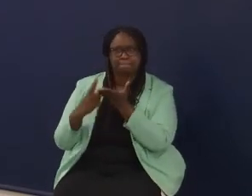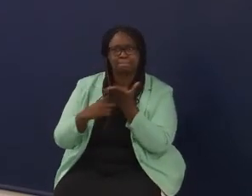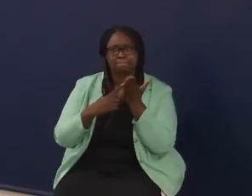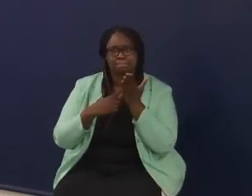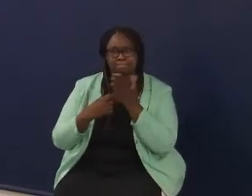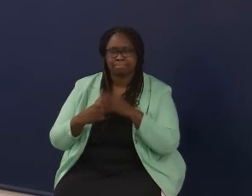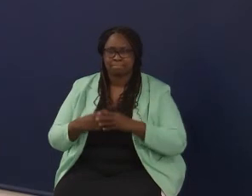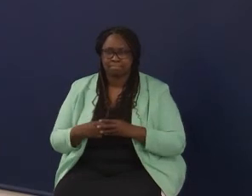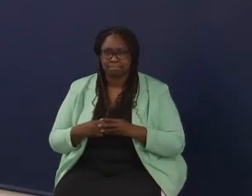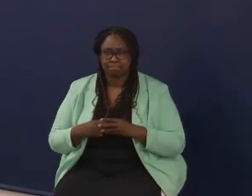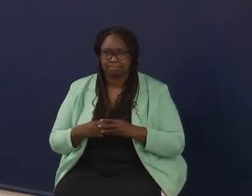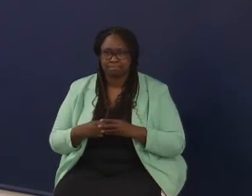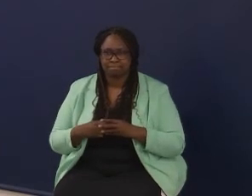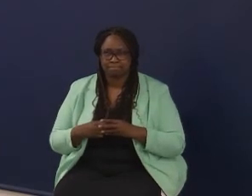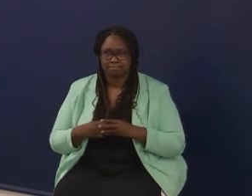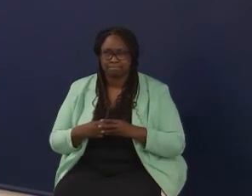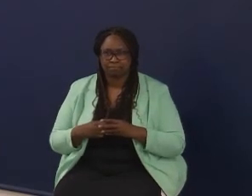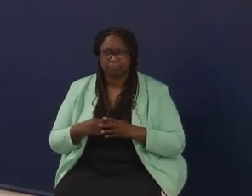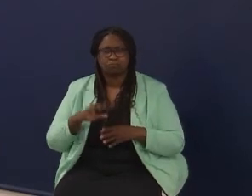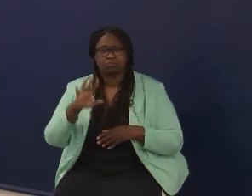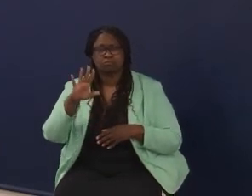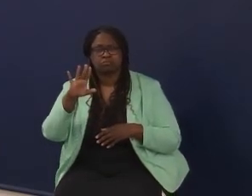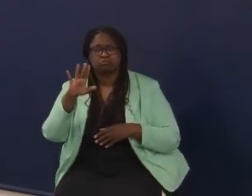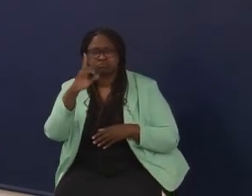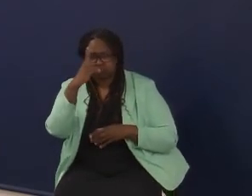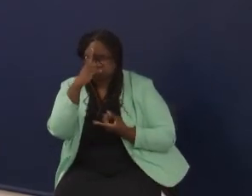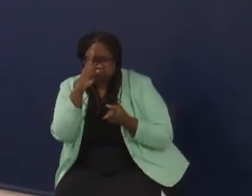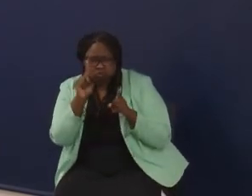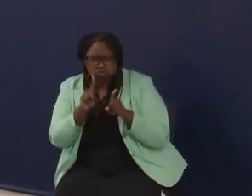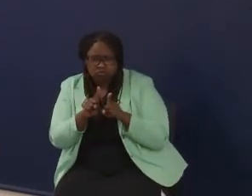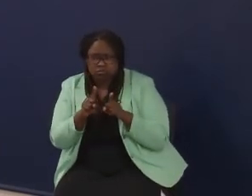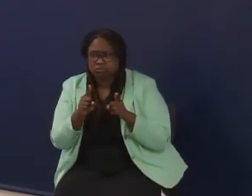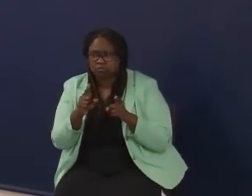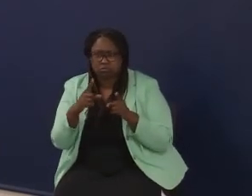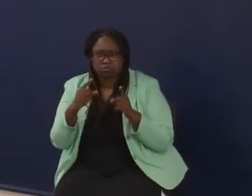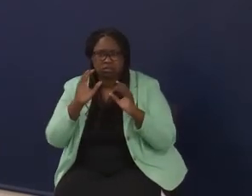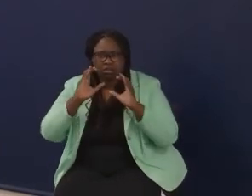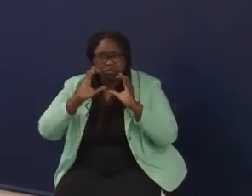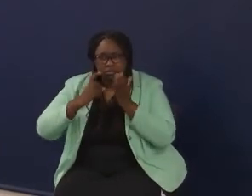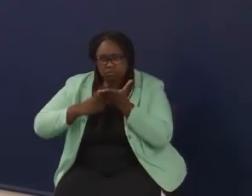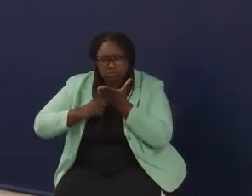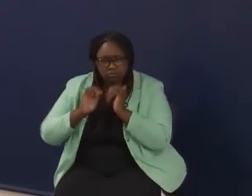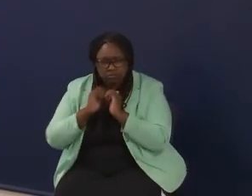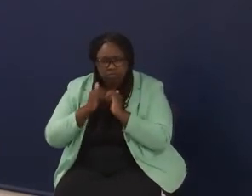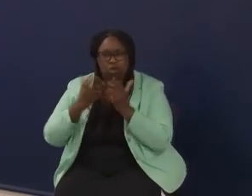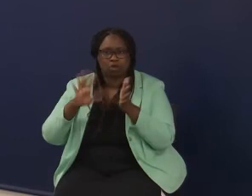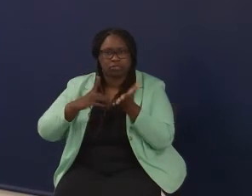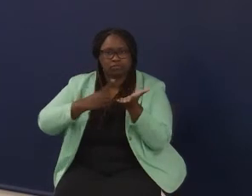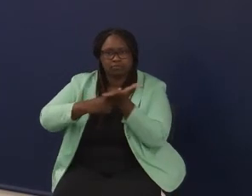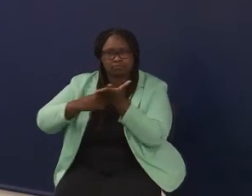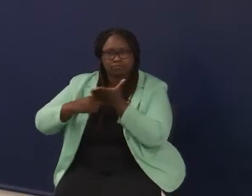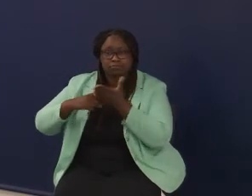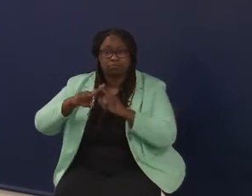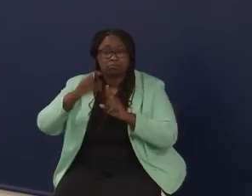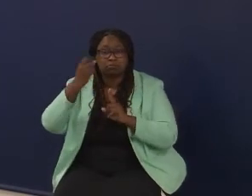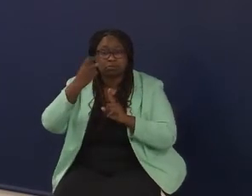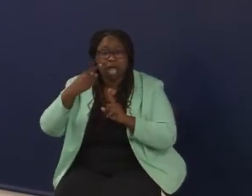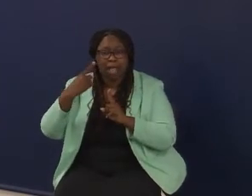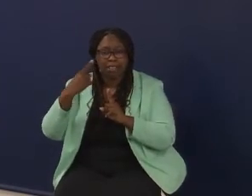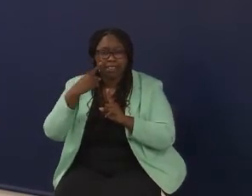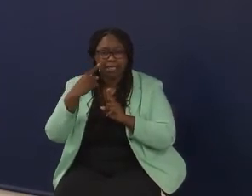I don't disagree that they're taking place statewide, but I think they're taking place in different hodgepodge